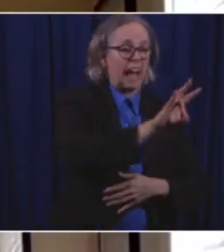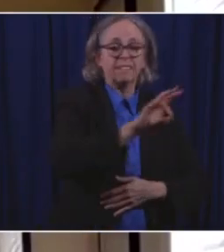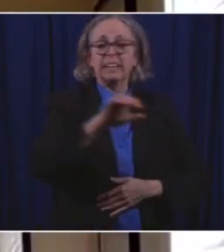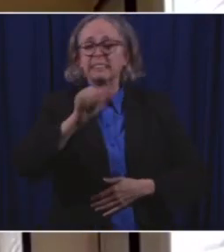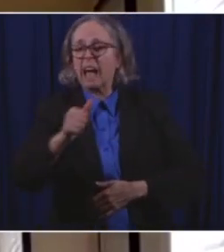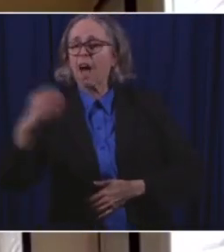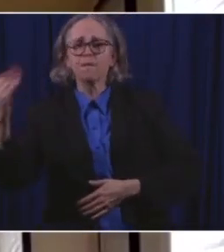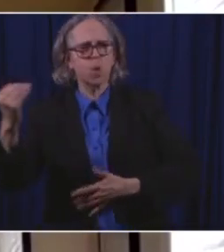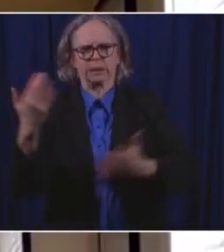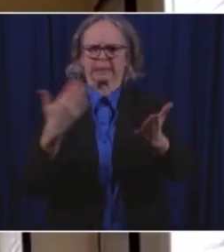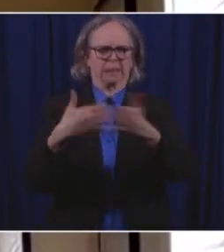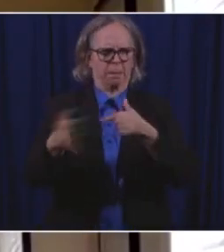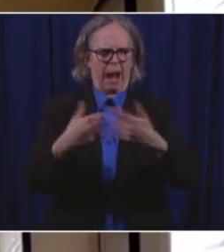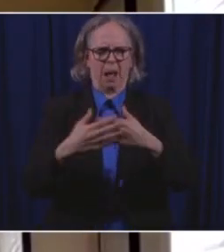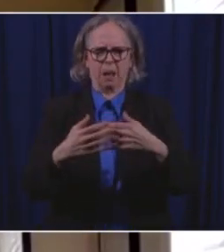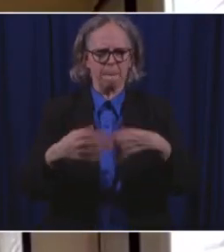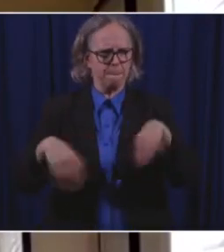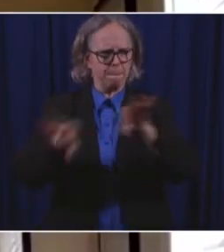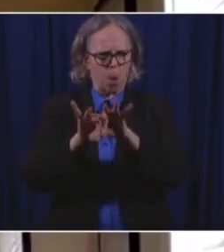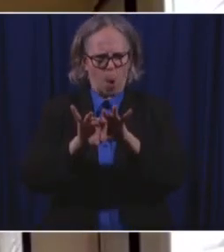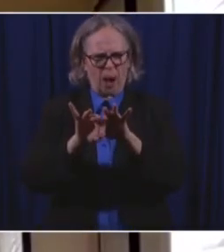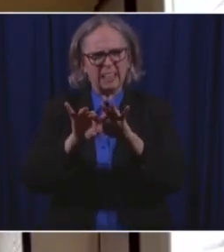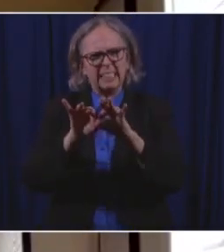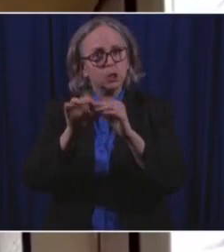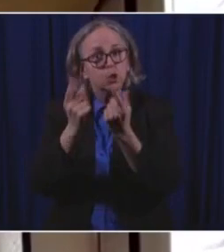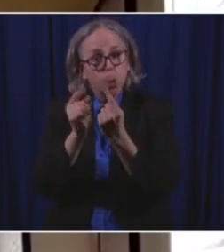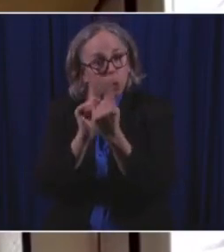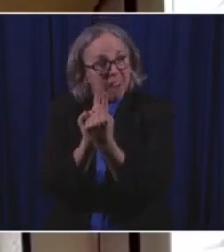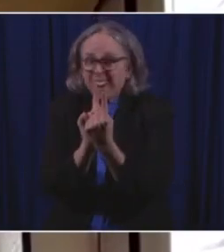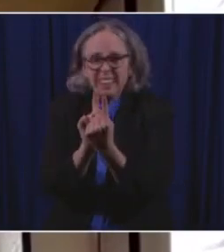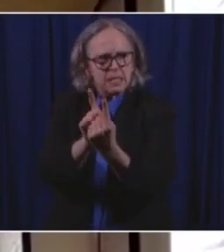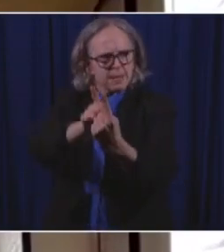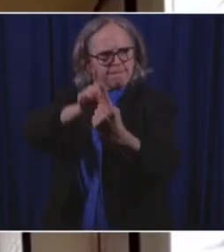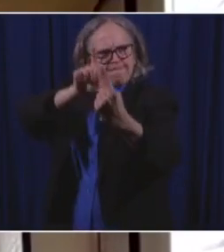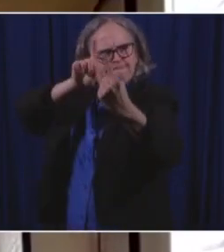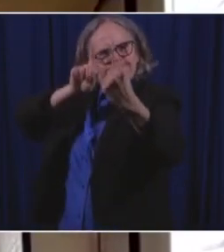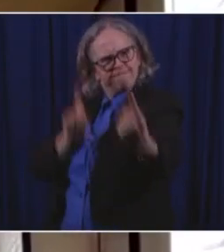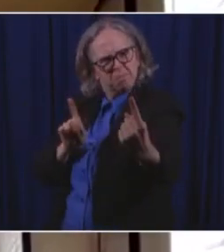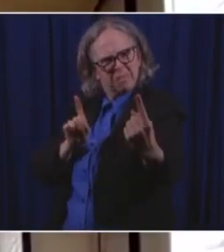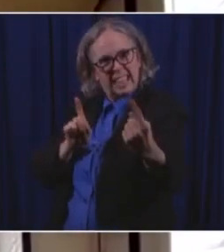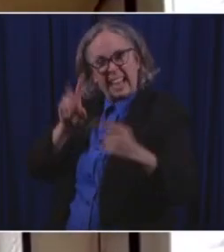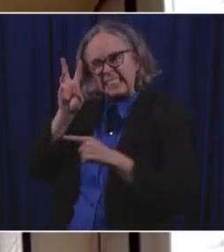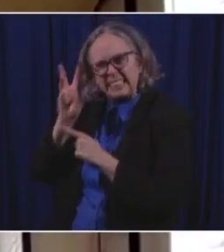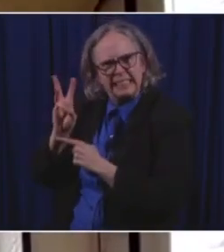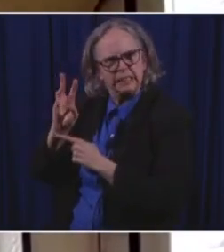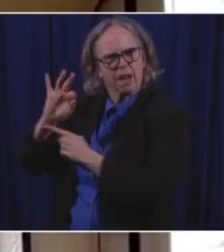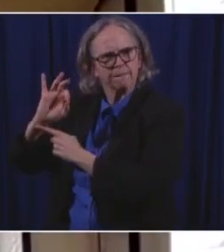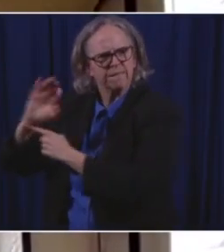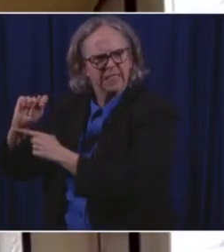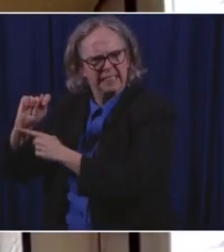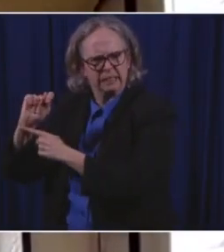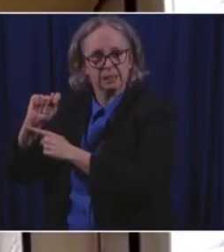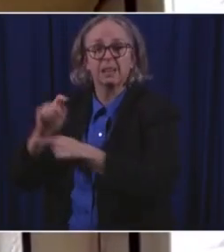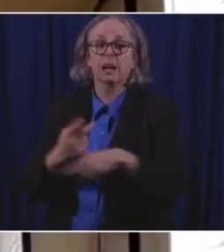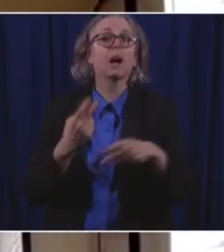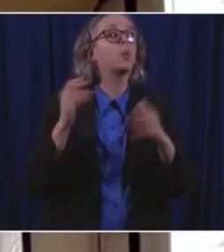physical distance of at least 6 feet, wearing a mask when around others, are vitally important.